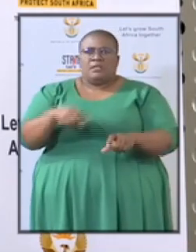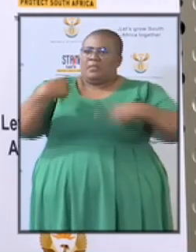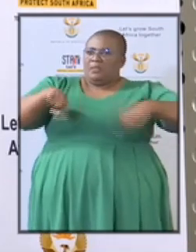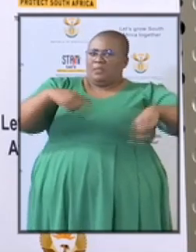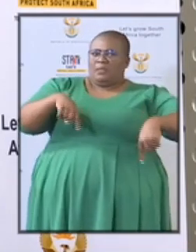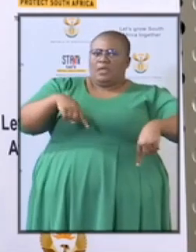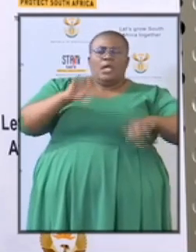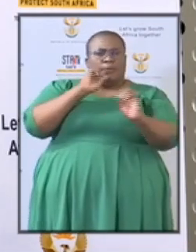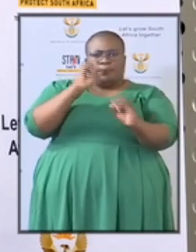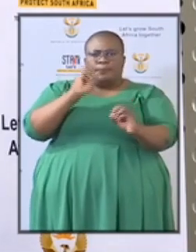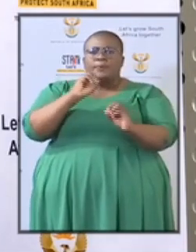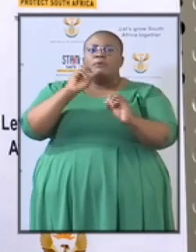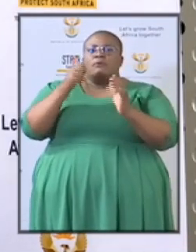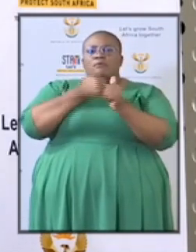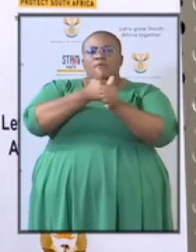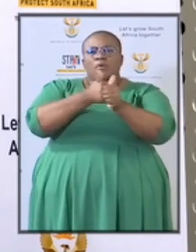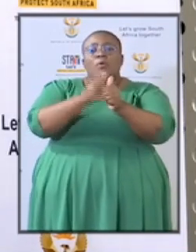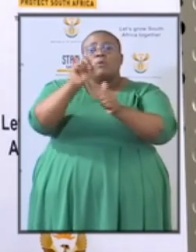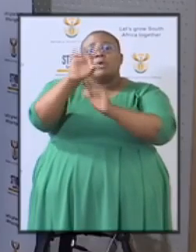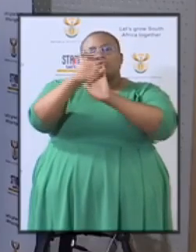the constitution to do so thank you